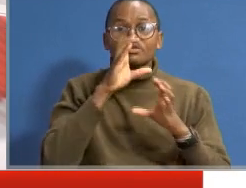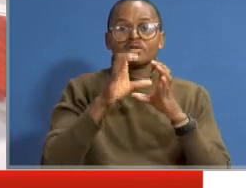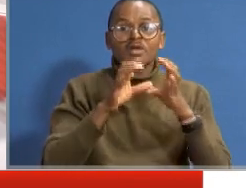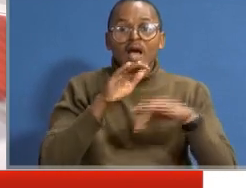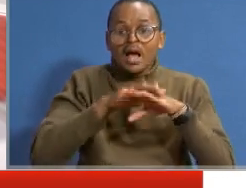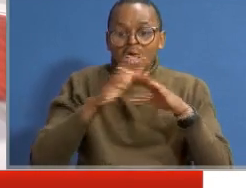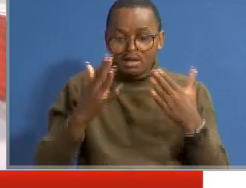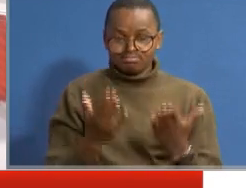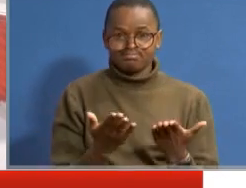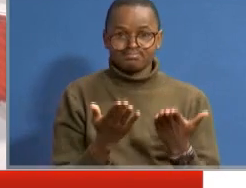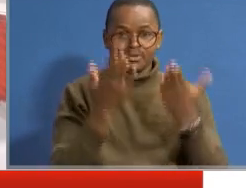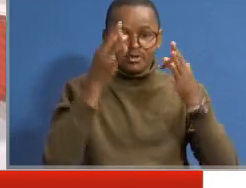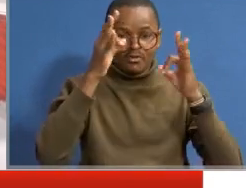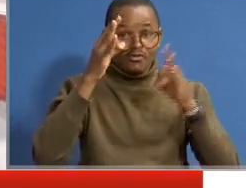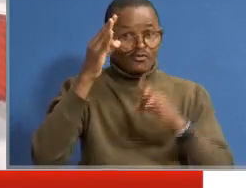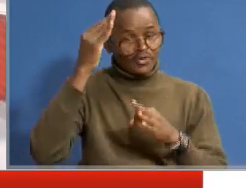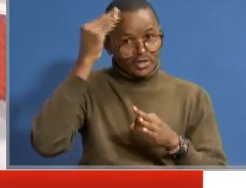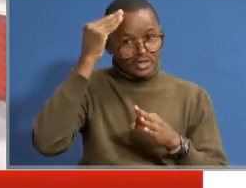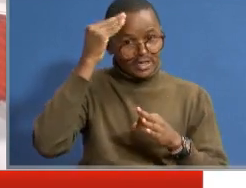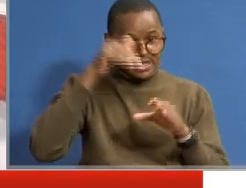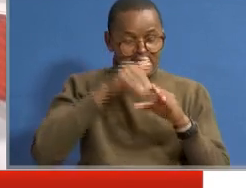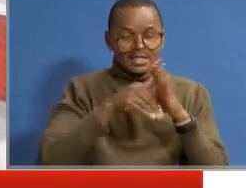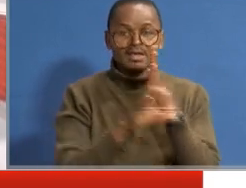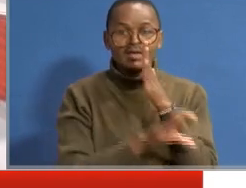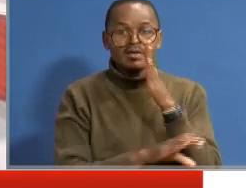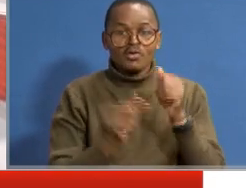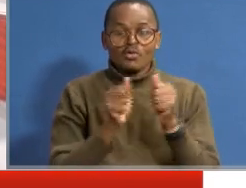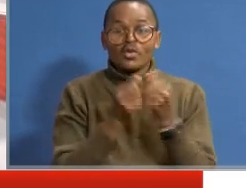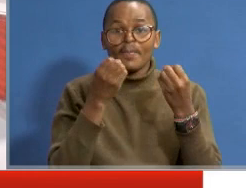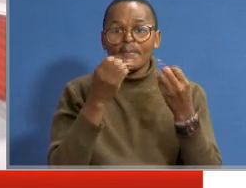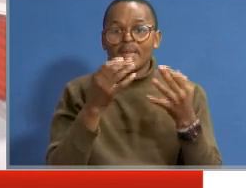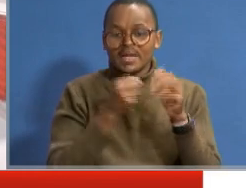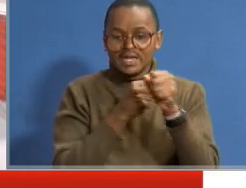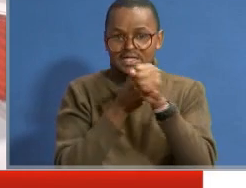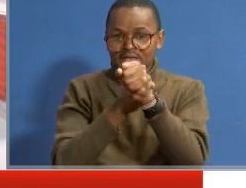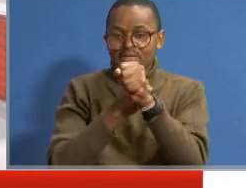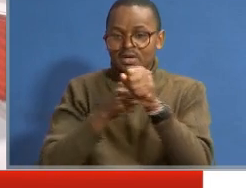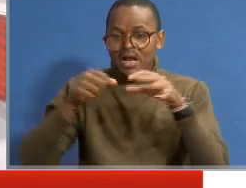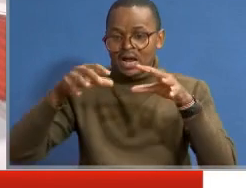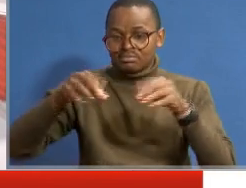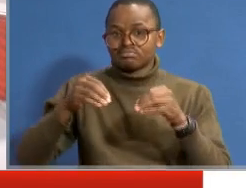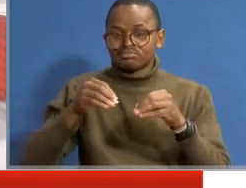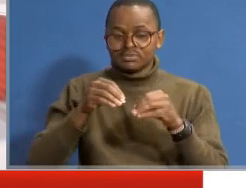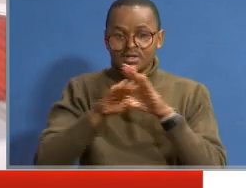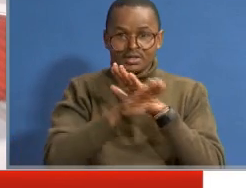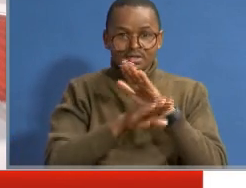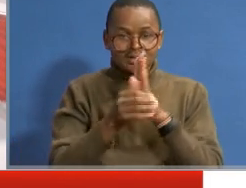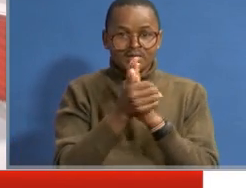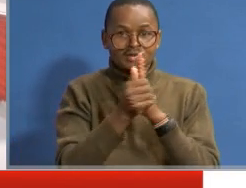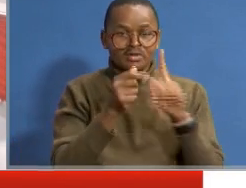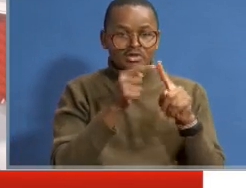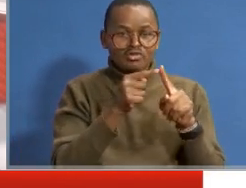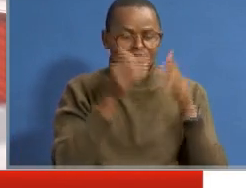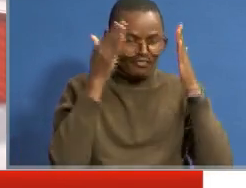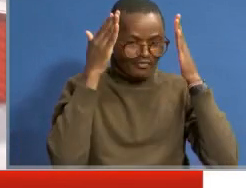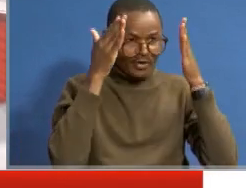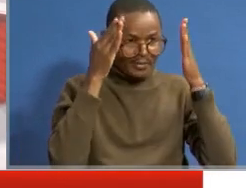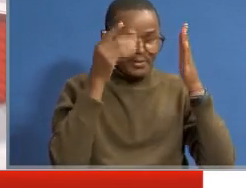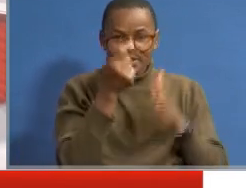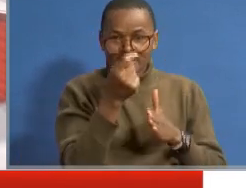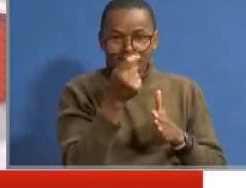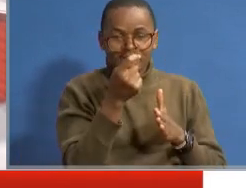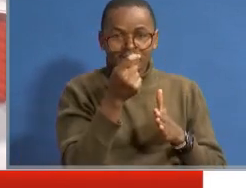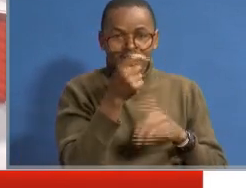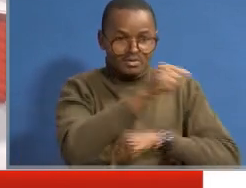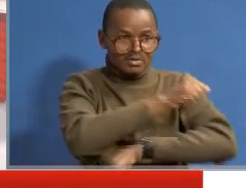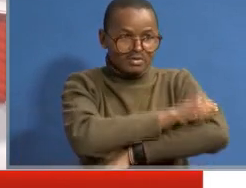on how to improve standards of education in the country with many supporting adoption of the competency-based curriculum, too little focus has been directed to